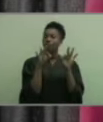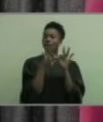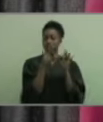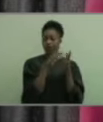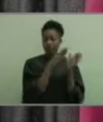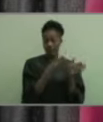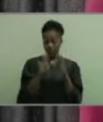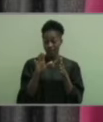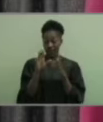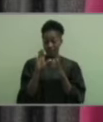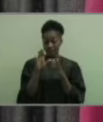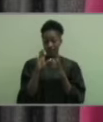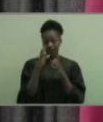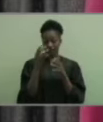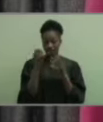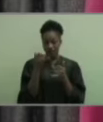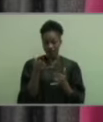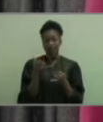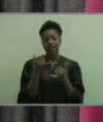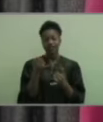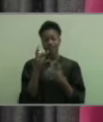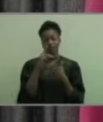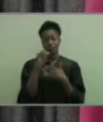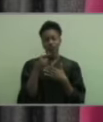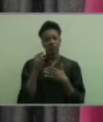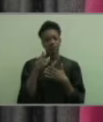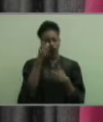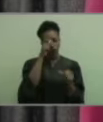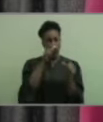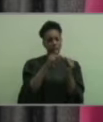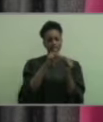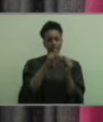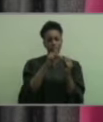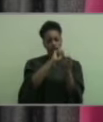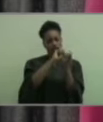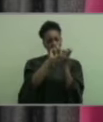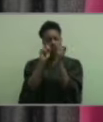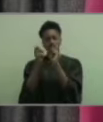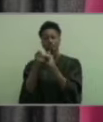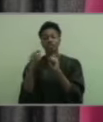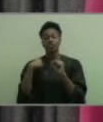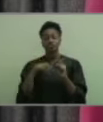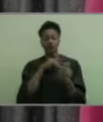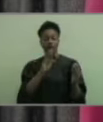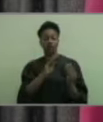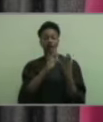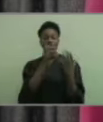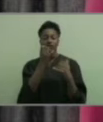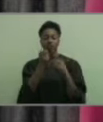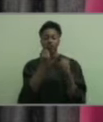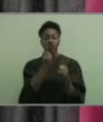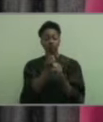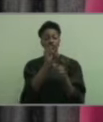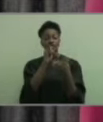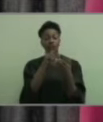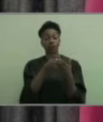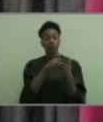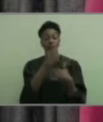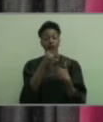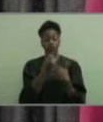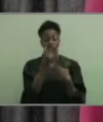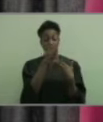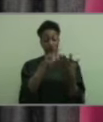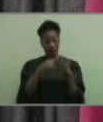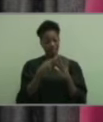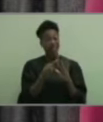project and you will forever remember the phases of change that we encountered this year as the project began, just as there